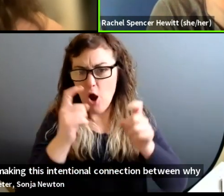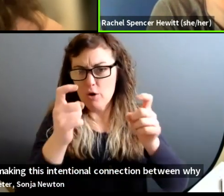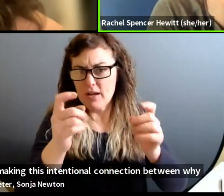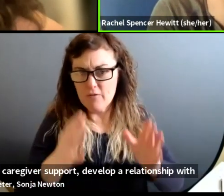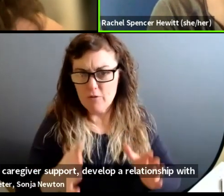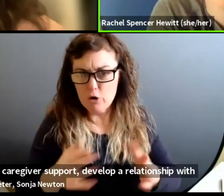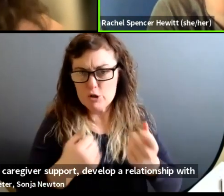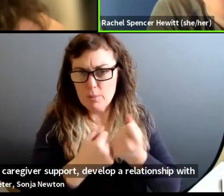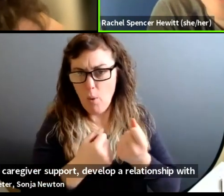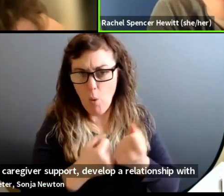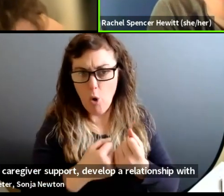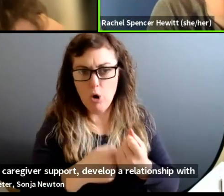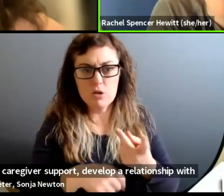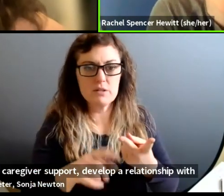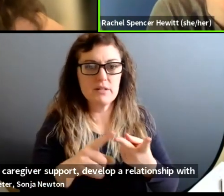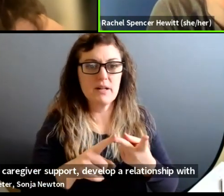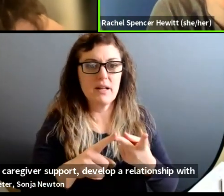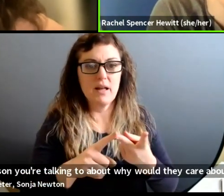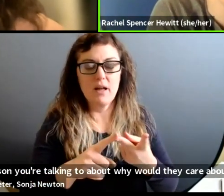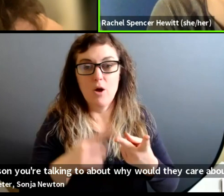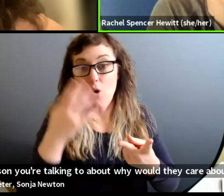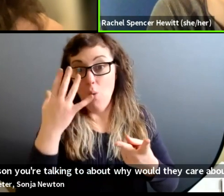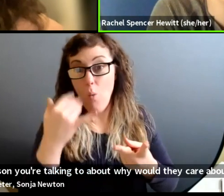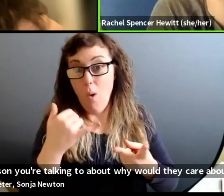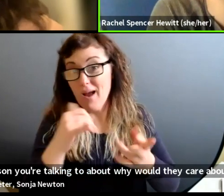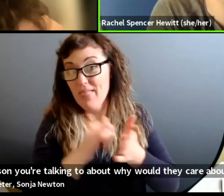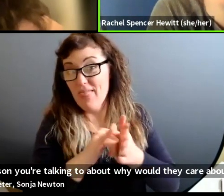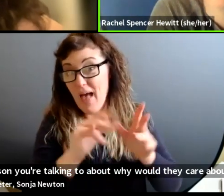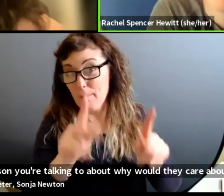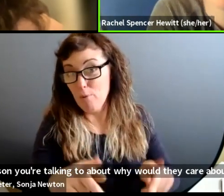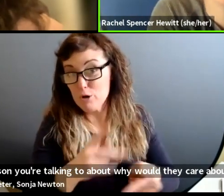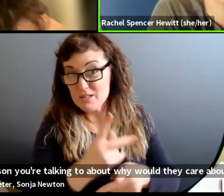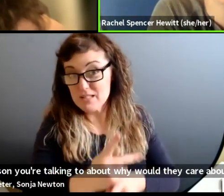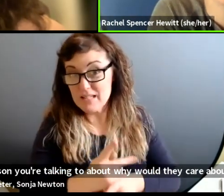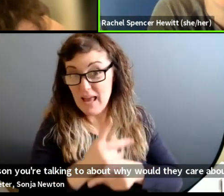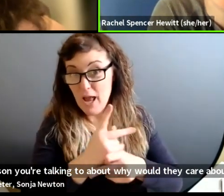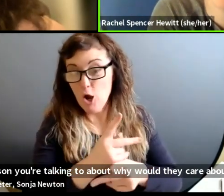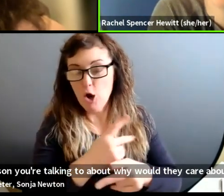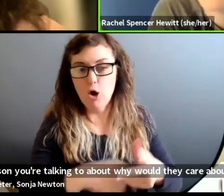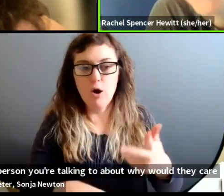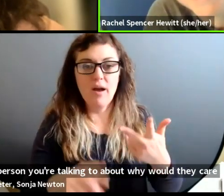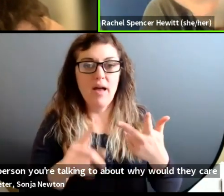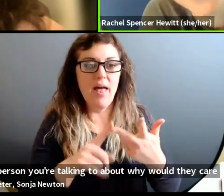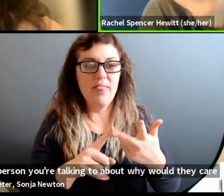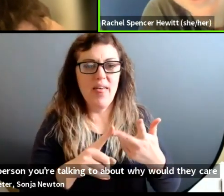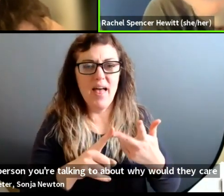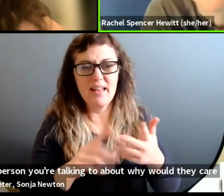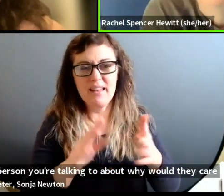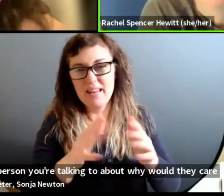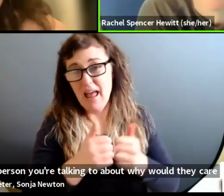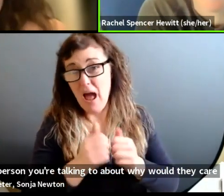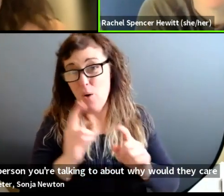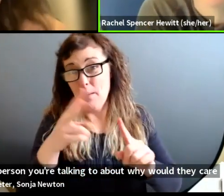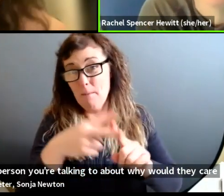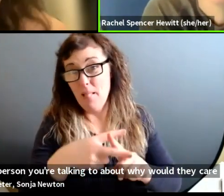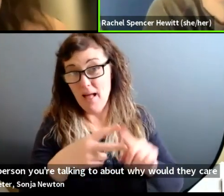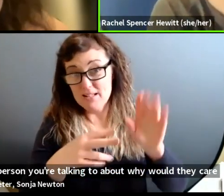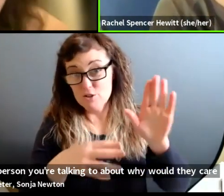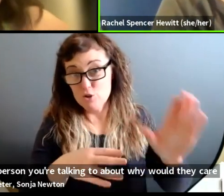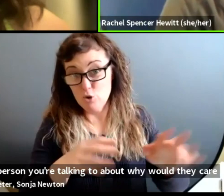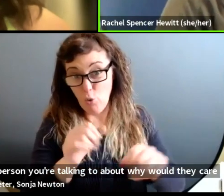to about, why would they care about the caregiver support? And then write in the letter, how it applies to your work, why you care